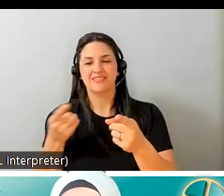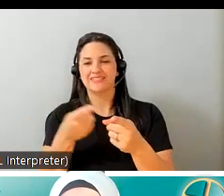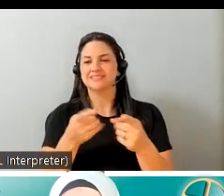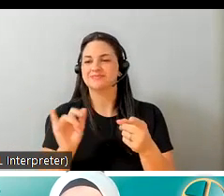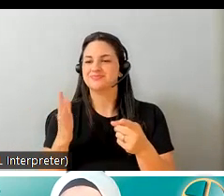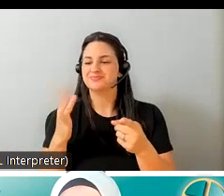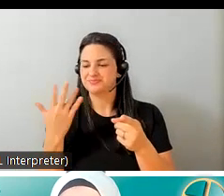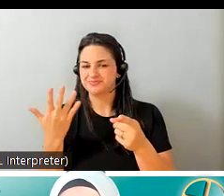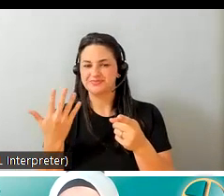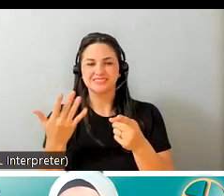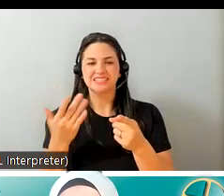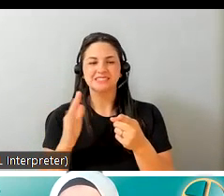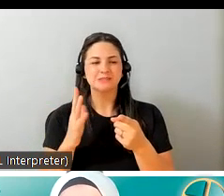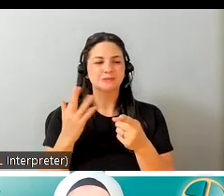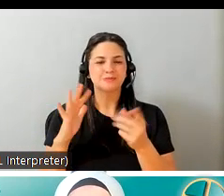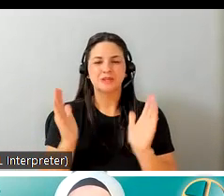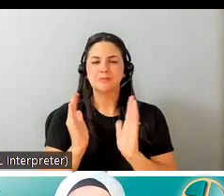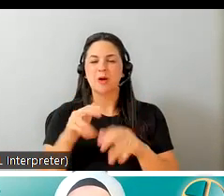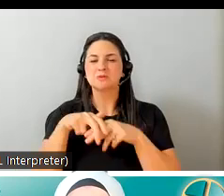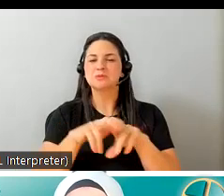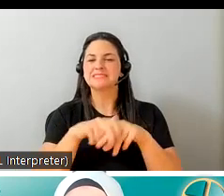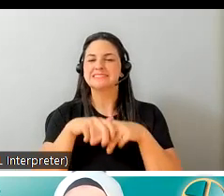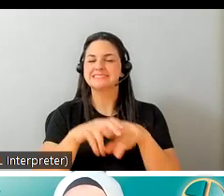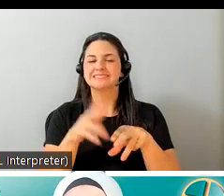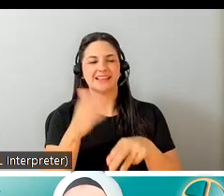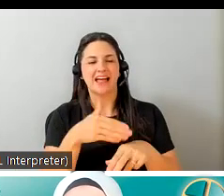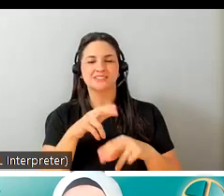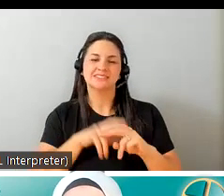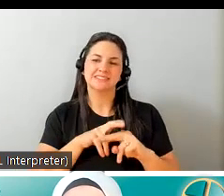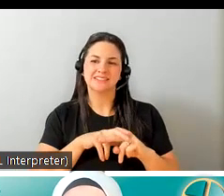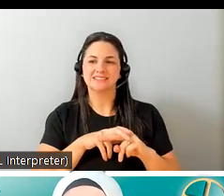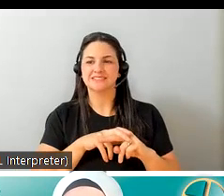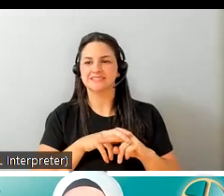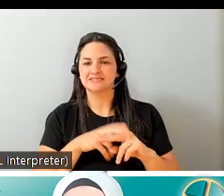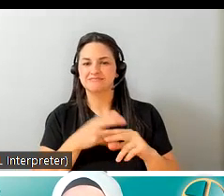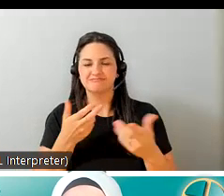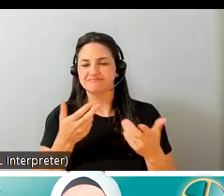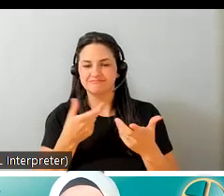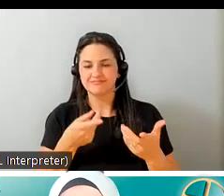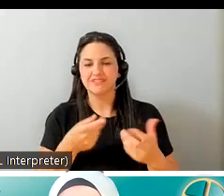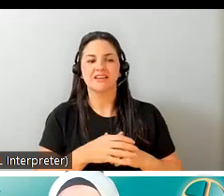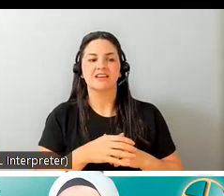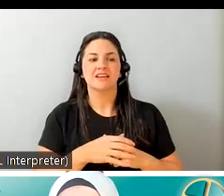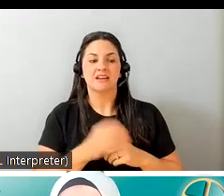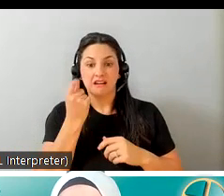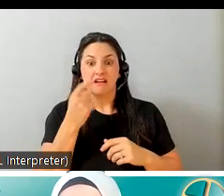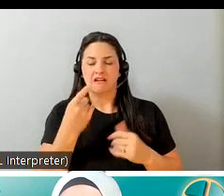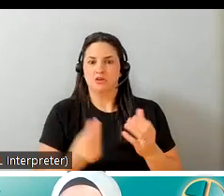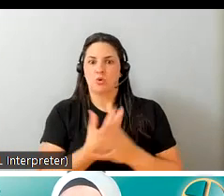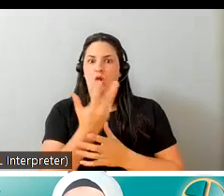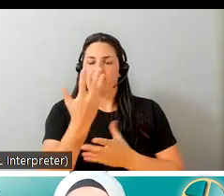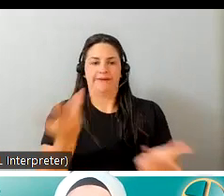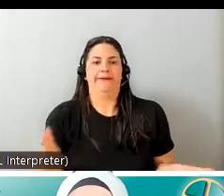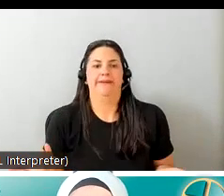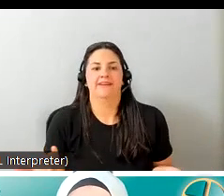say a miniature swing uh seating uh chair that he had but since he was growing there was nothing in the